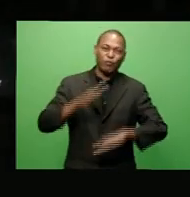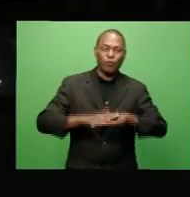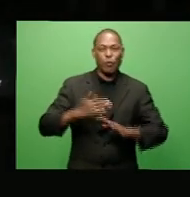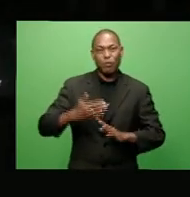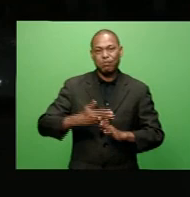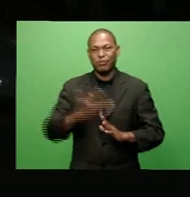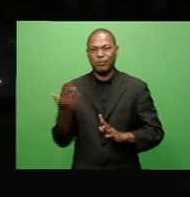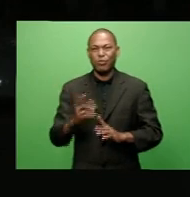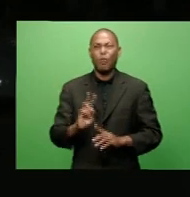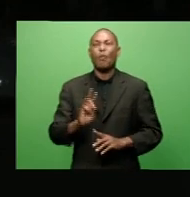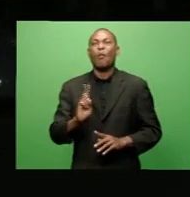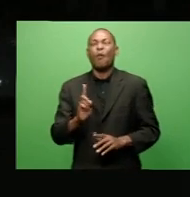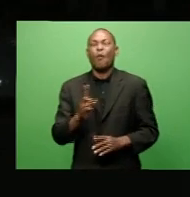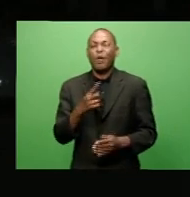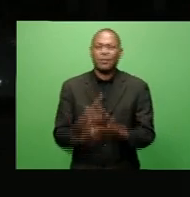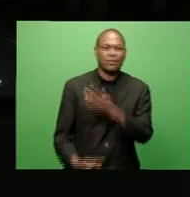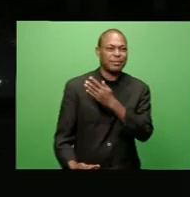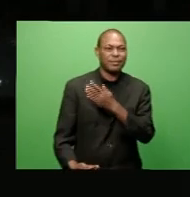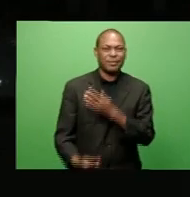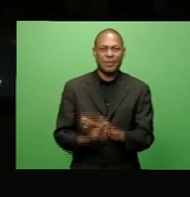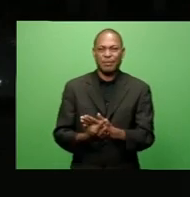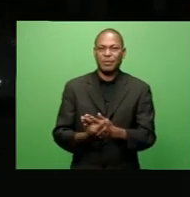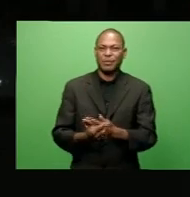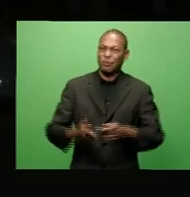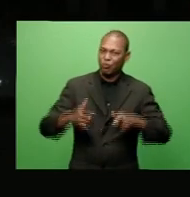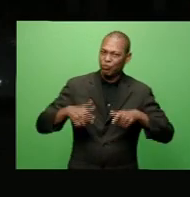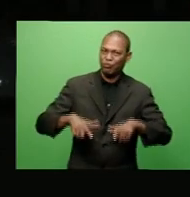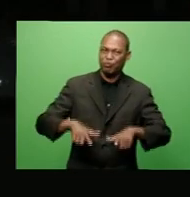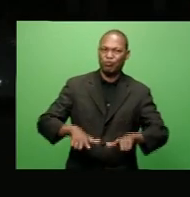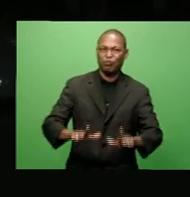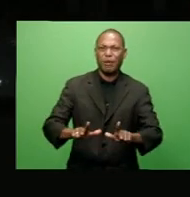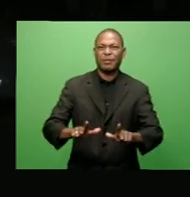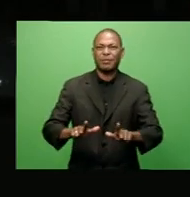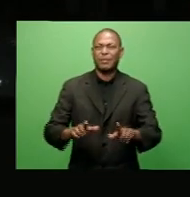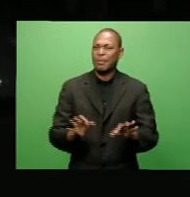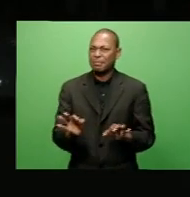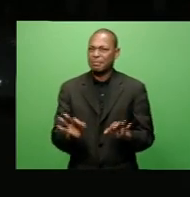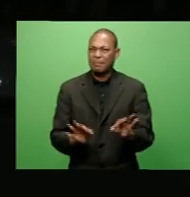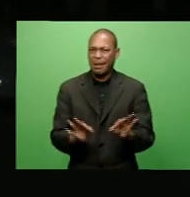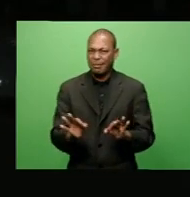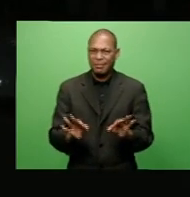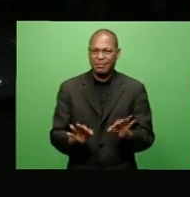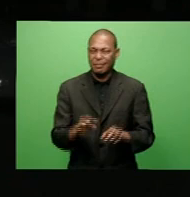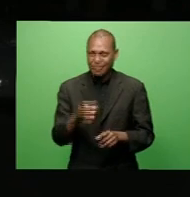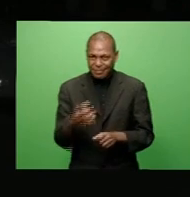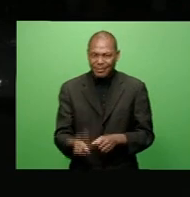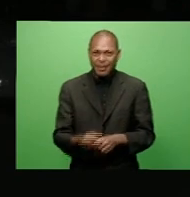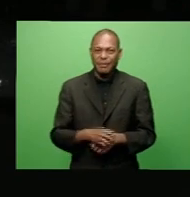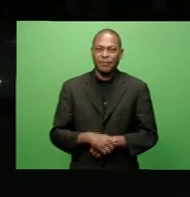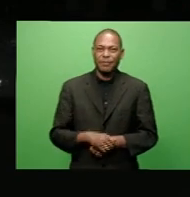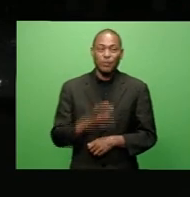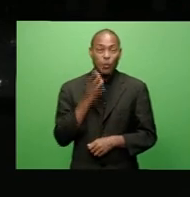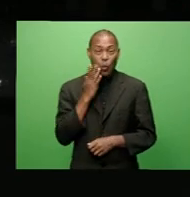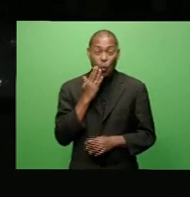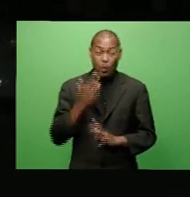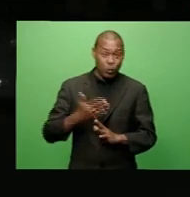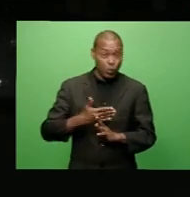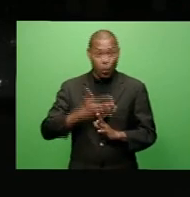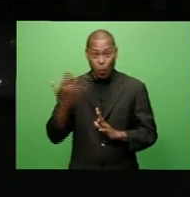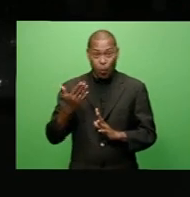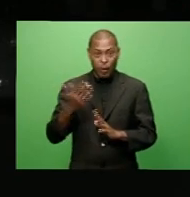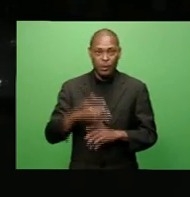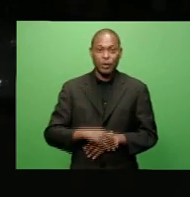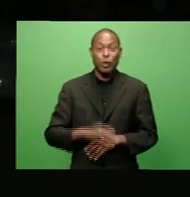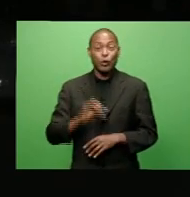conditions will be placed on travel, and what sort of additional requirements will be put in place as well if and when borders reopen. The Minister